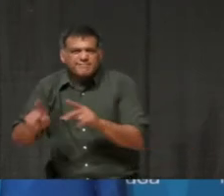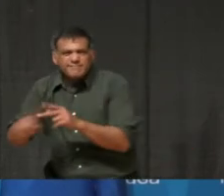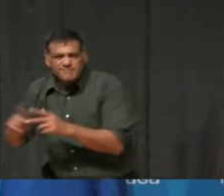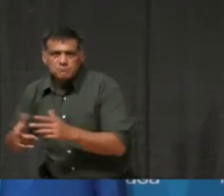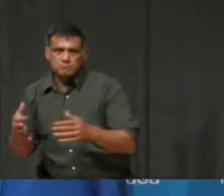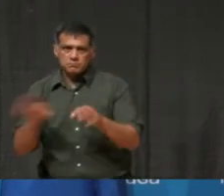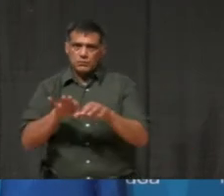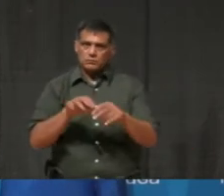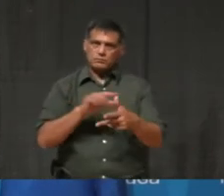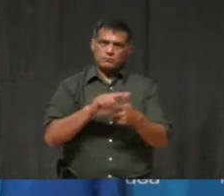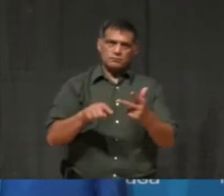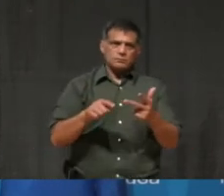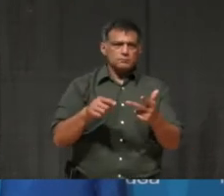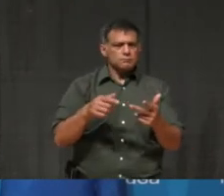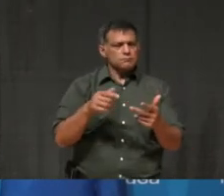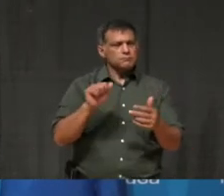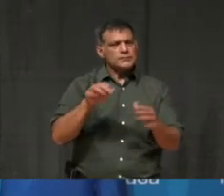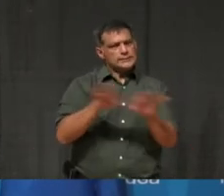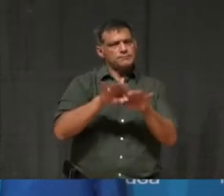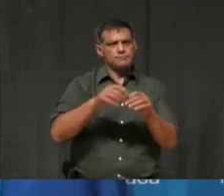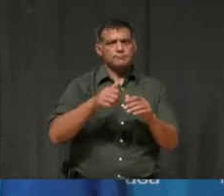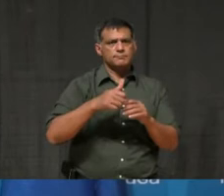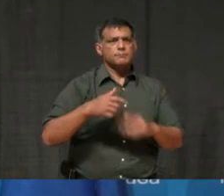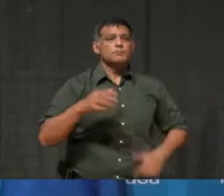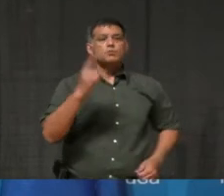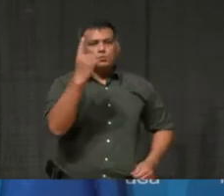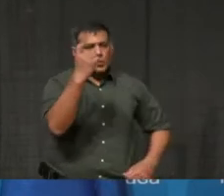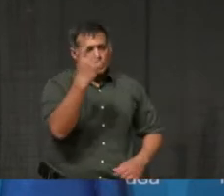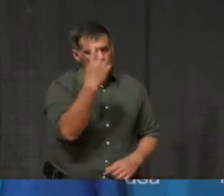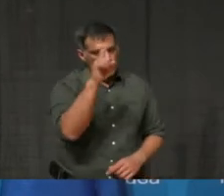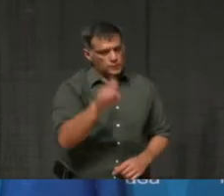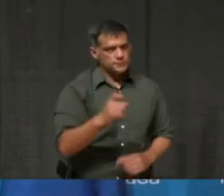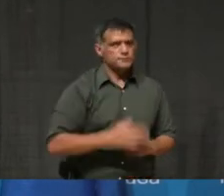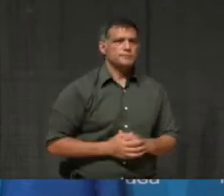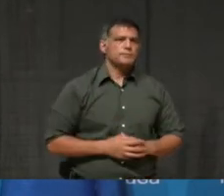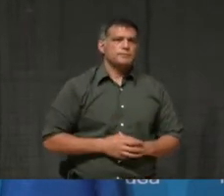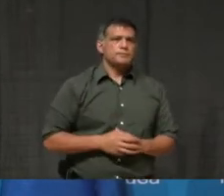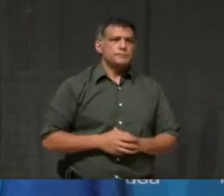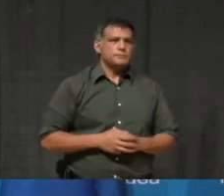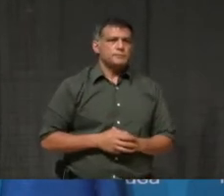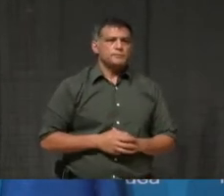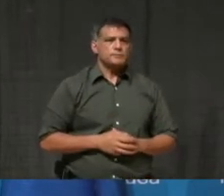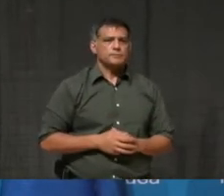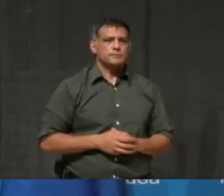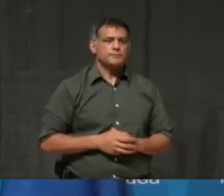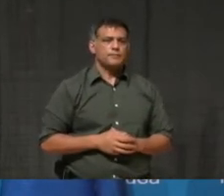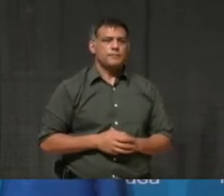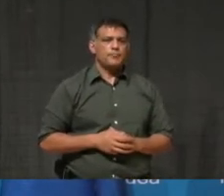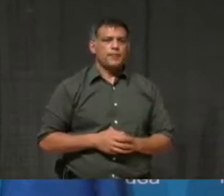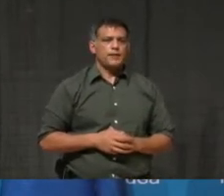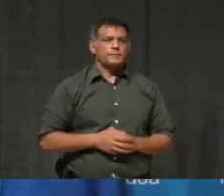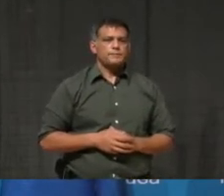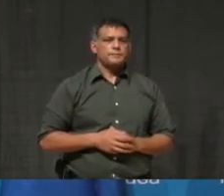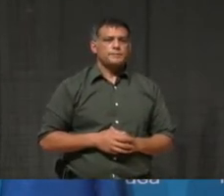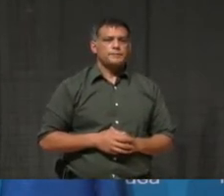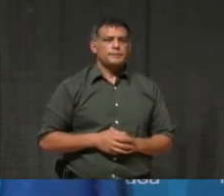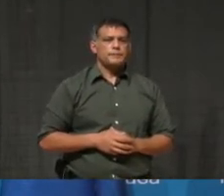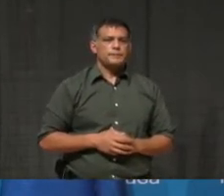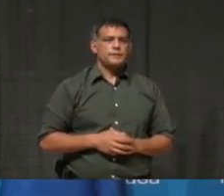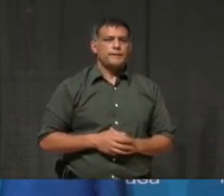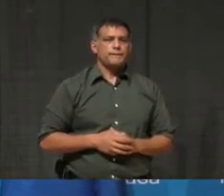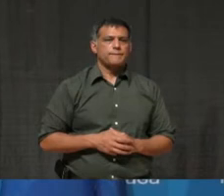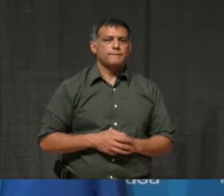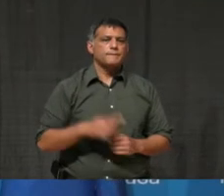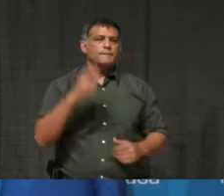Okay, one more question for you quickly. Sure. What is your confidence level when it comes to getting the numbers